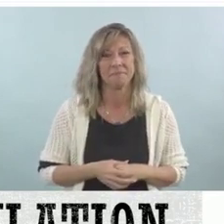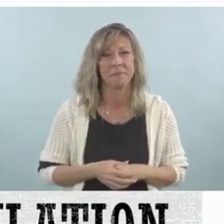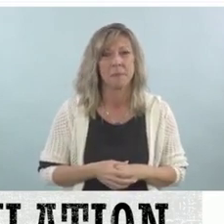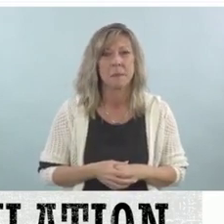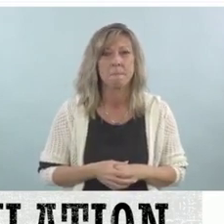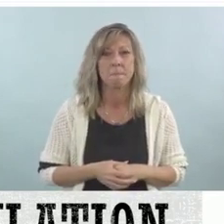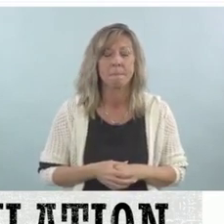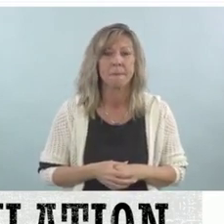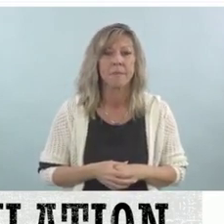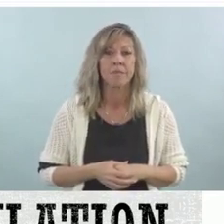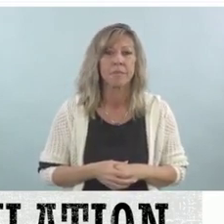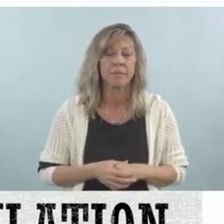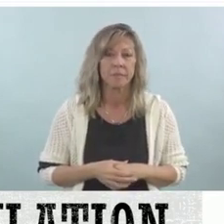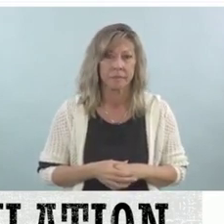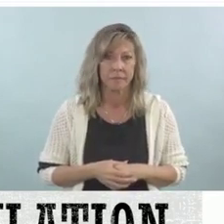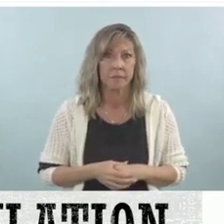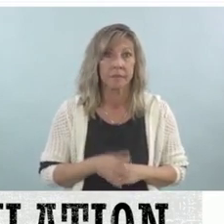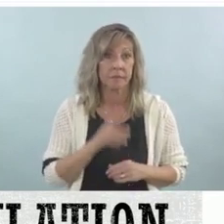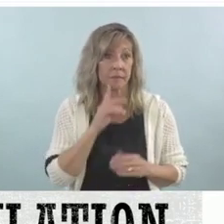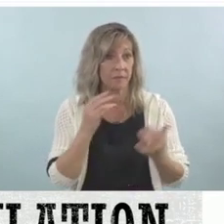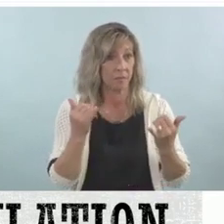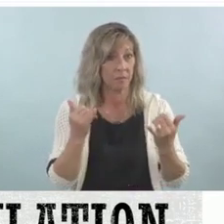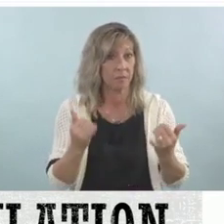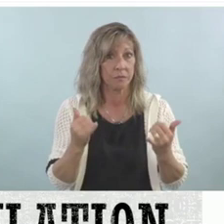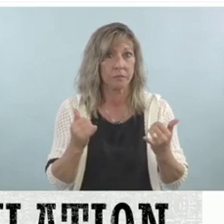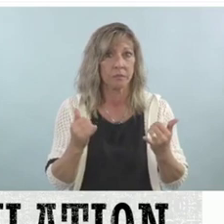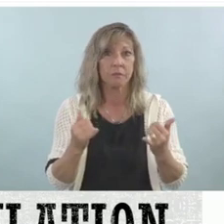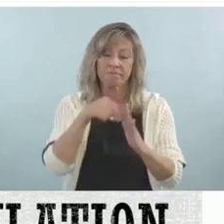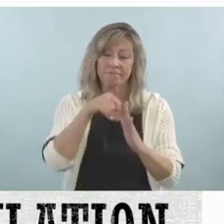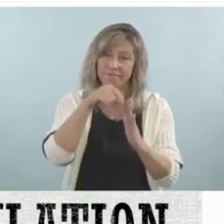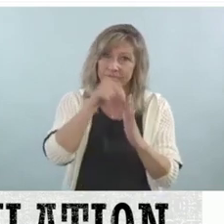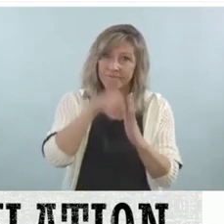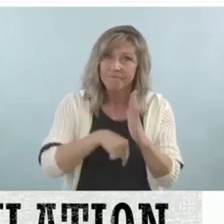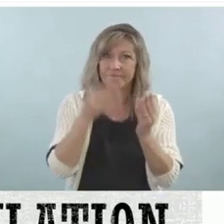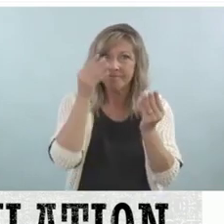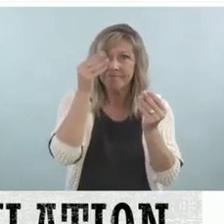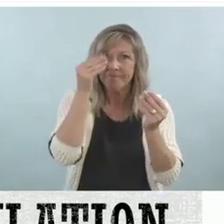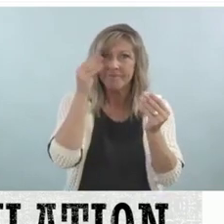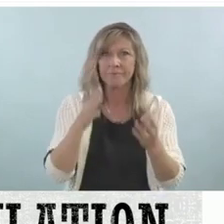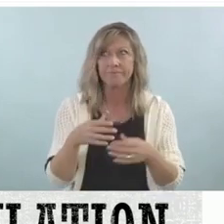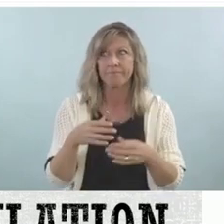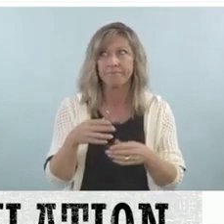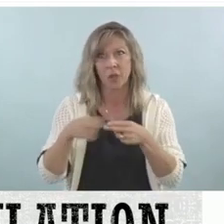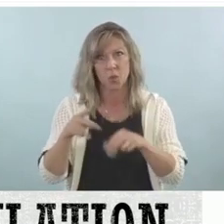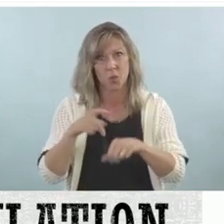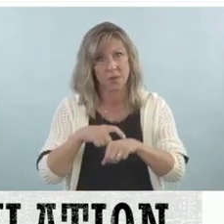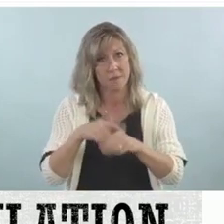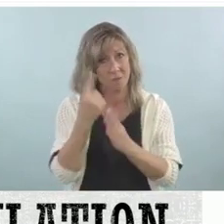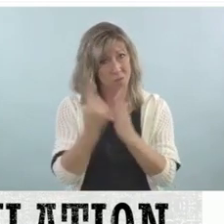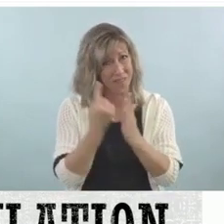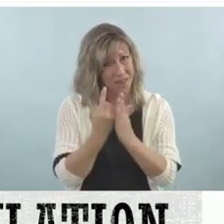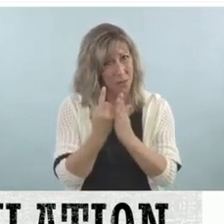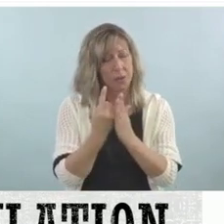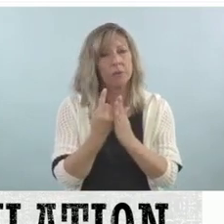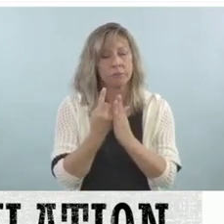We have a lot of material to cover in one hour of time. So I want you to